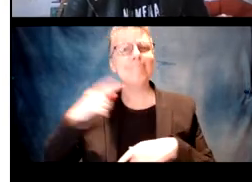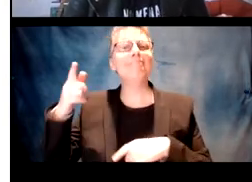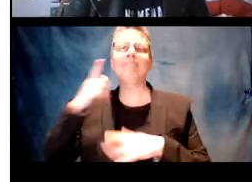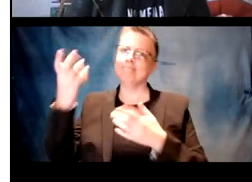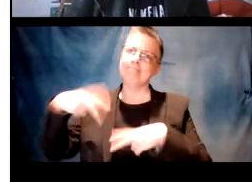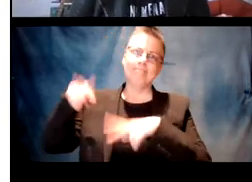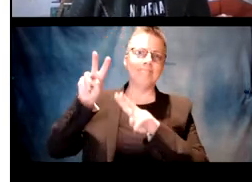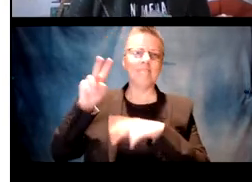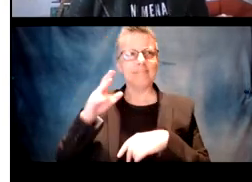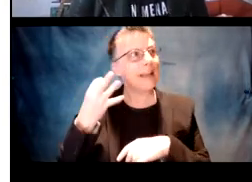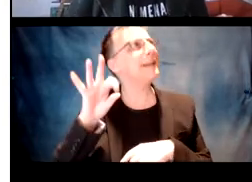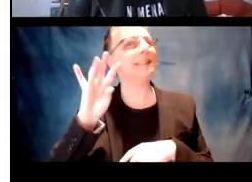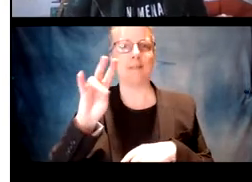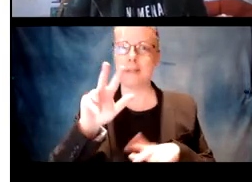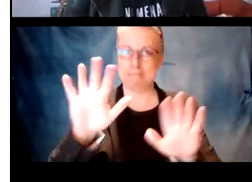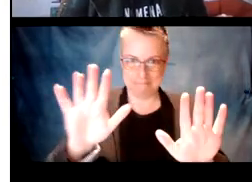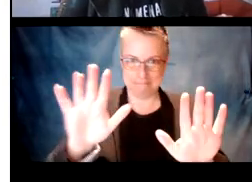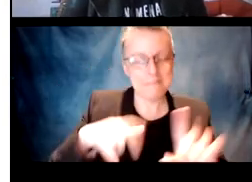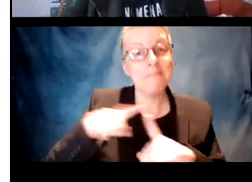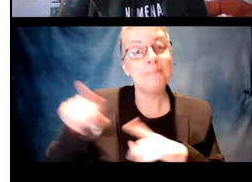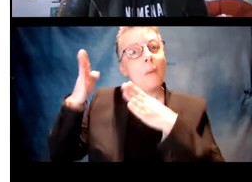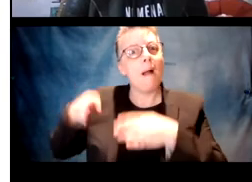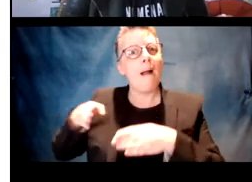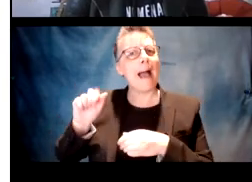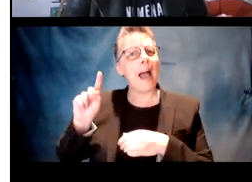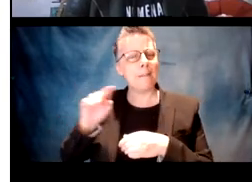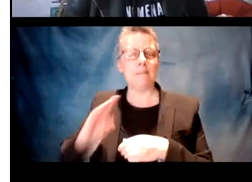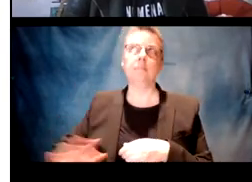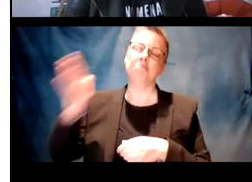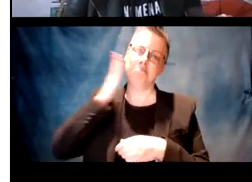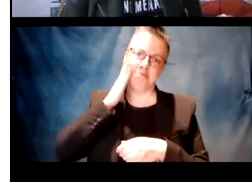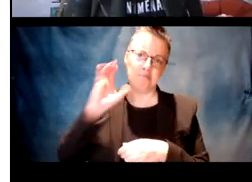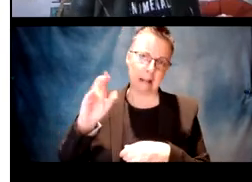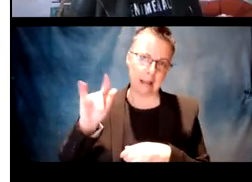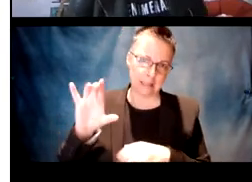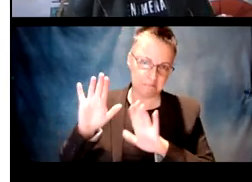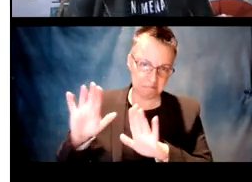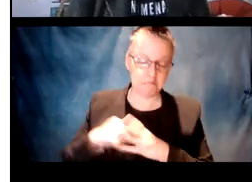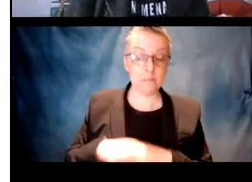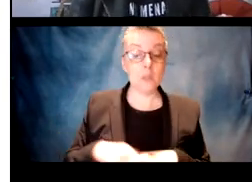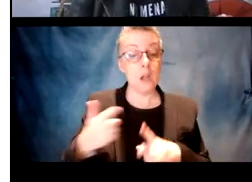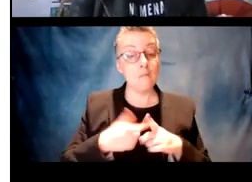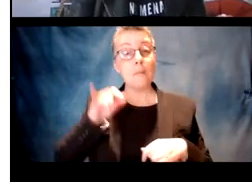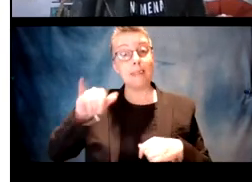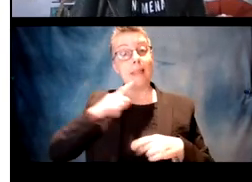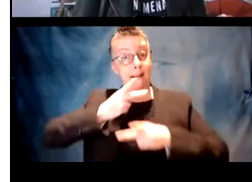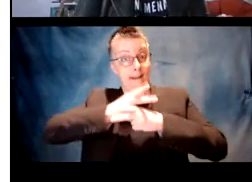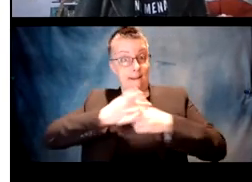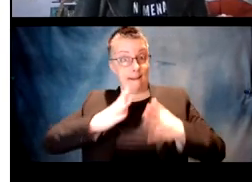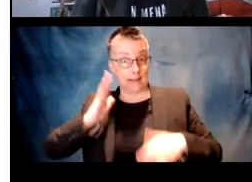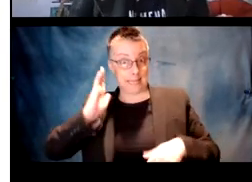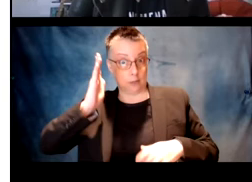The iconic Adam, 1973. Okay, and